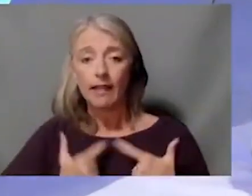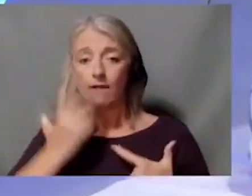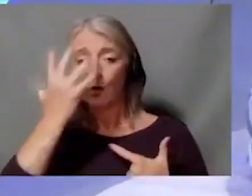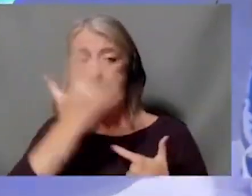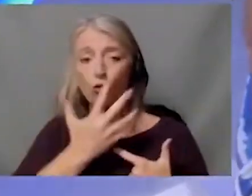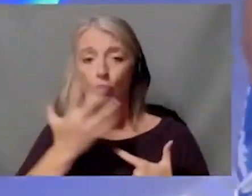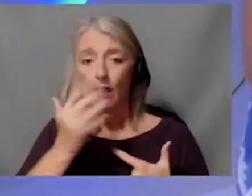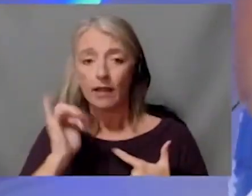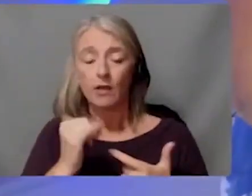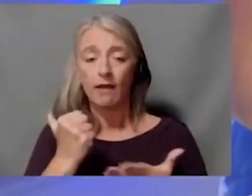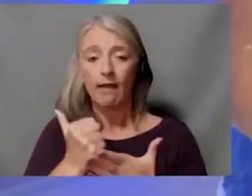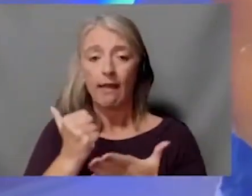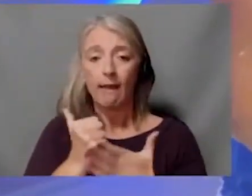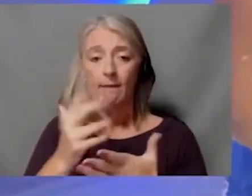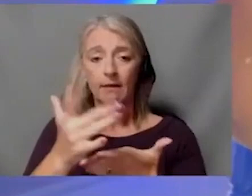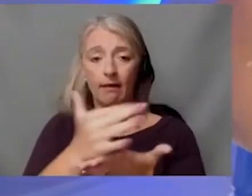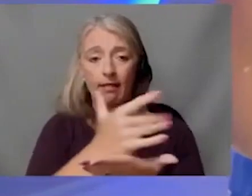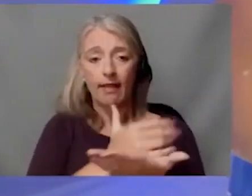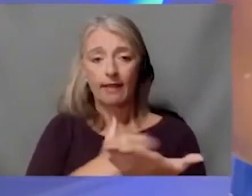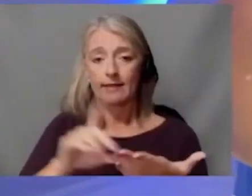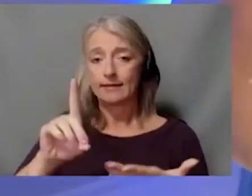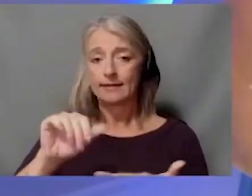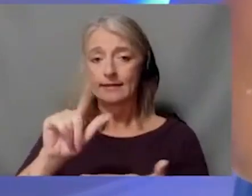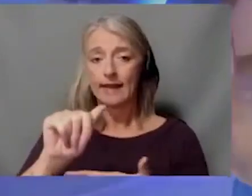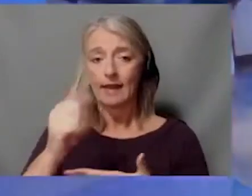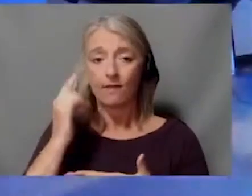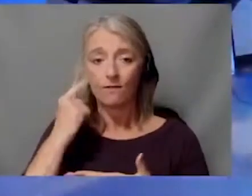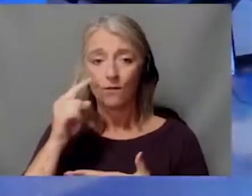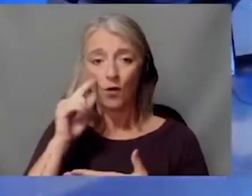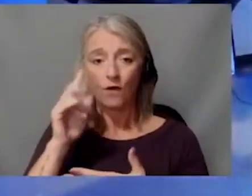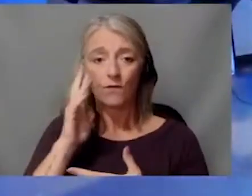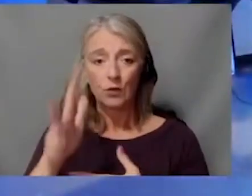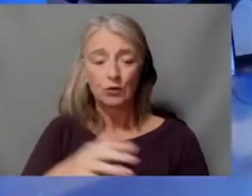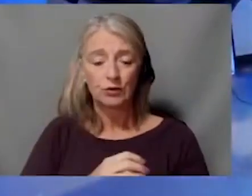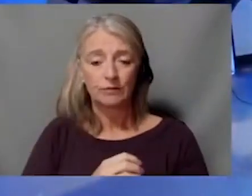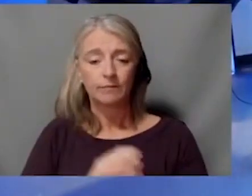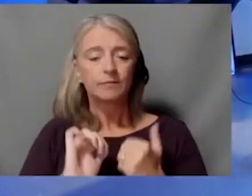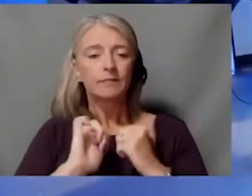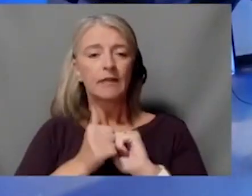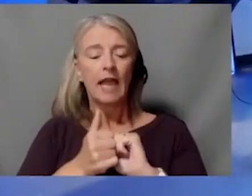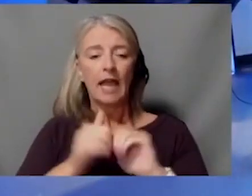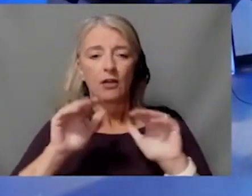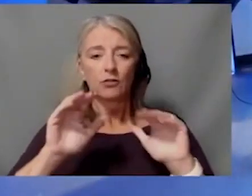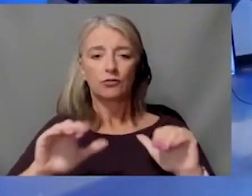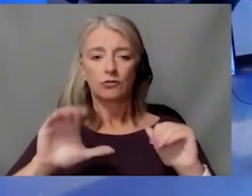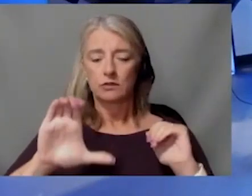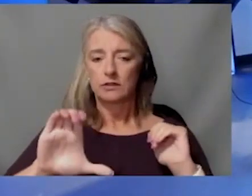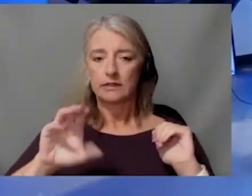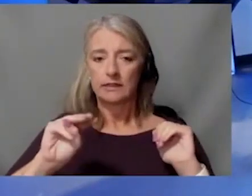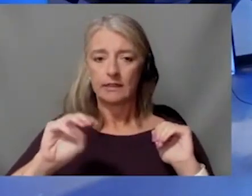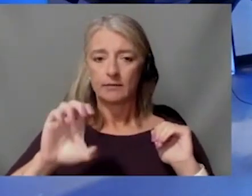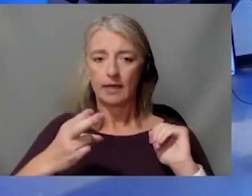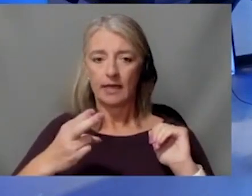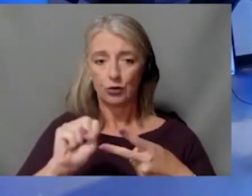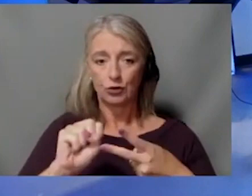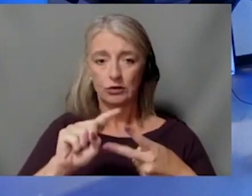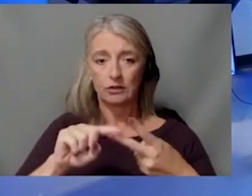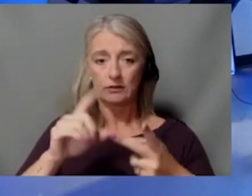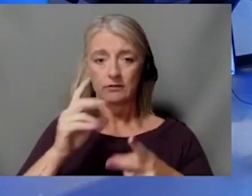future. Dr. Jensen, so tell us how Children's Mercy and Sowers Institute for Medical Research contributed to